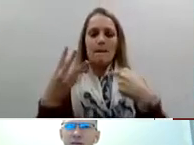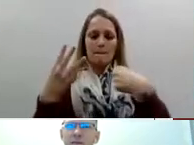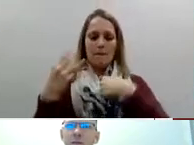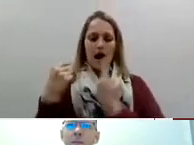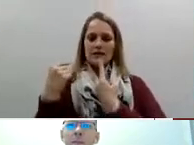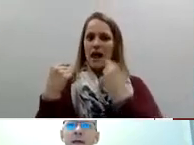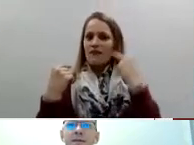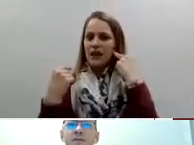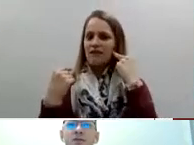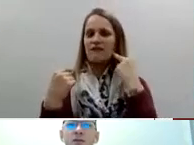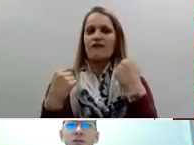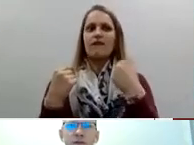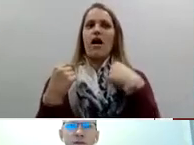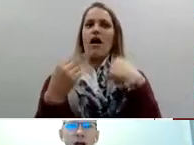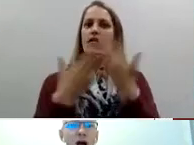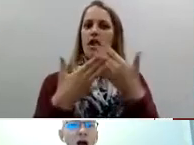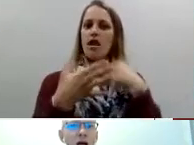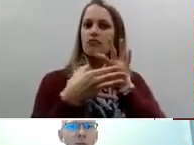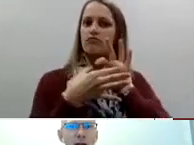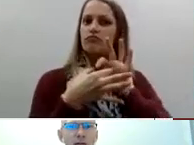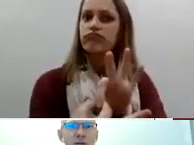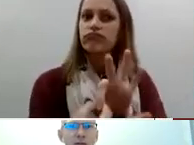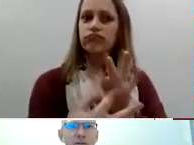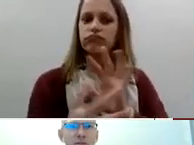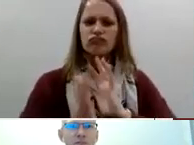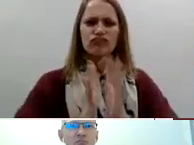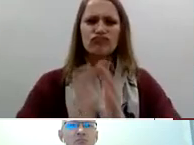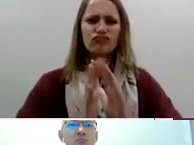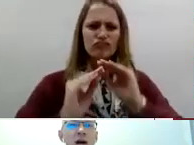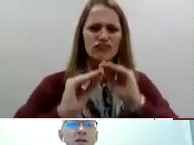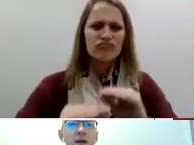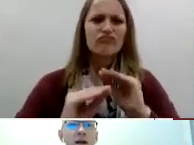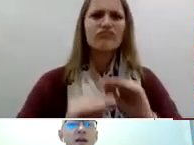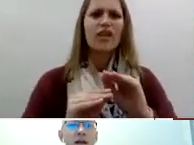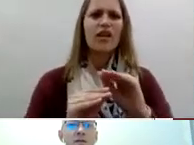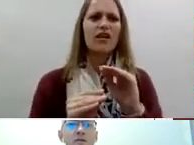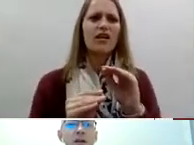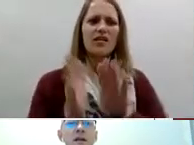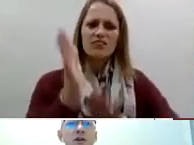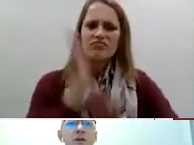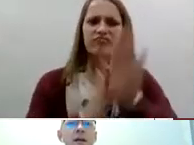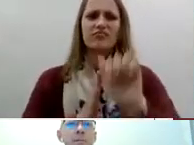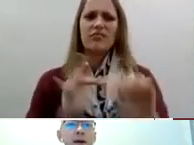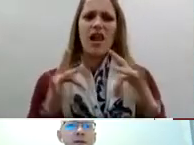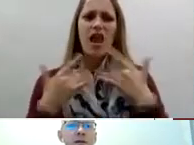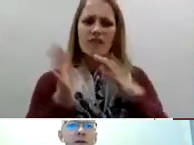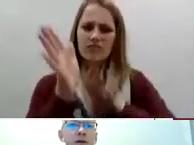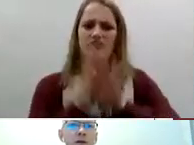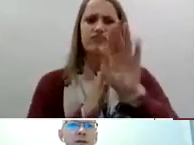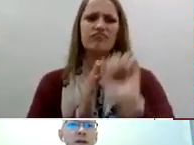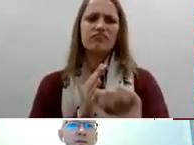deaf it's deaf children I'm deaf I think I can have a really good impact